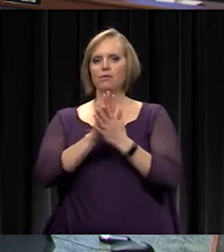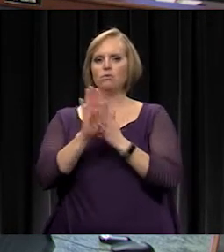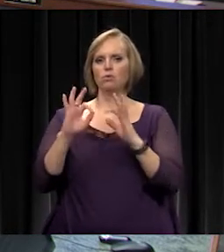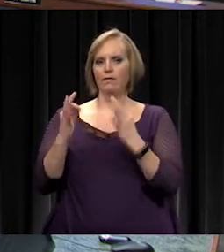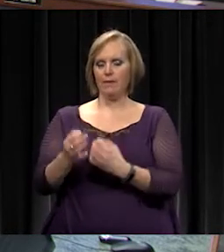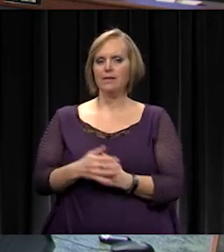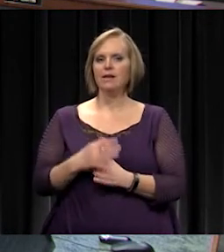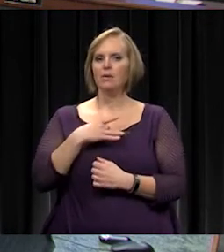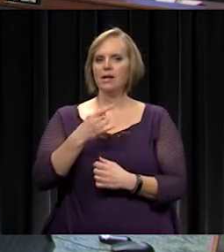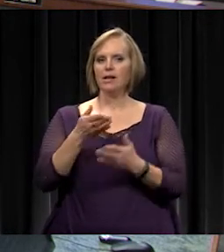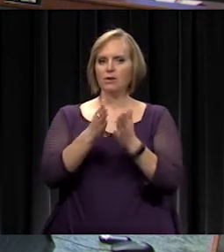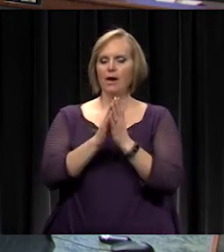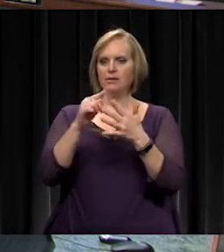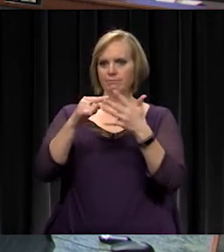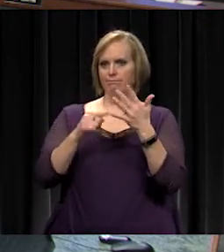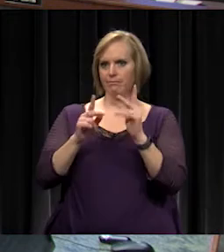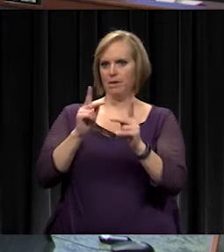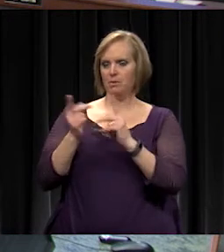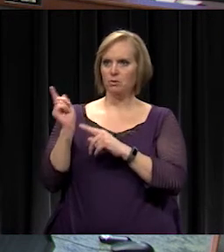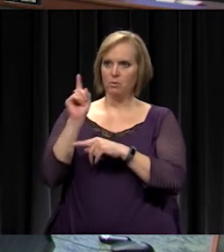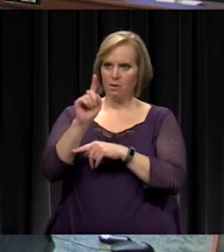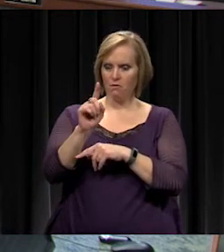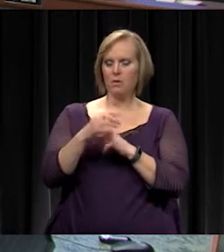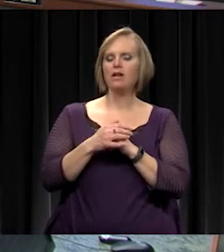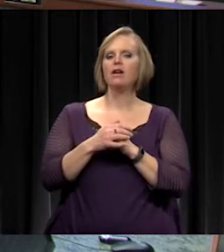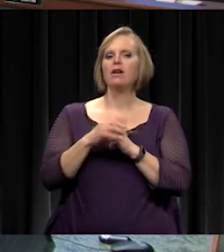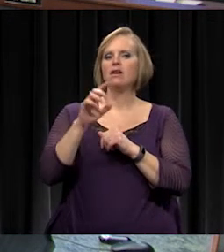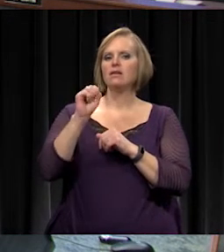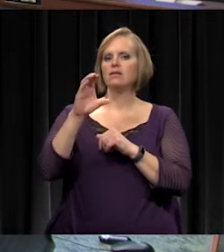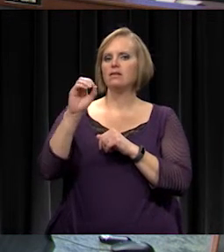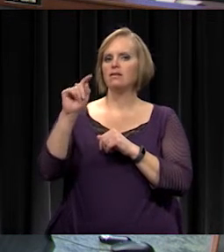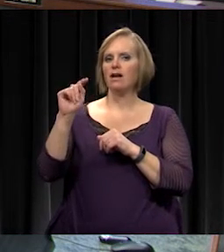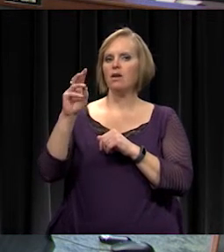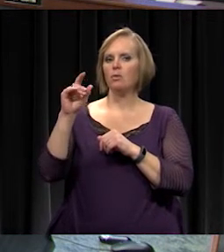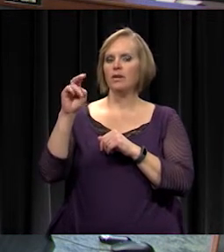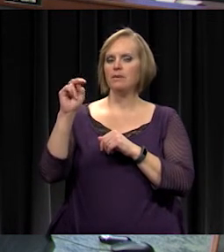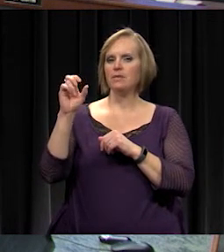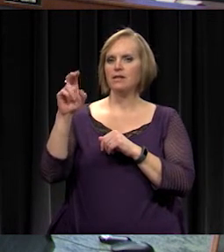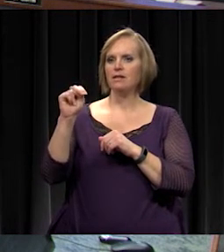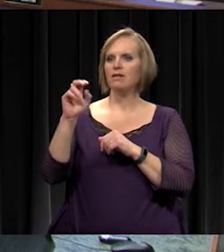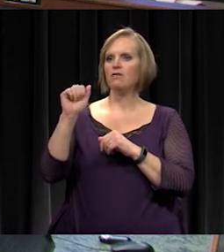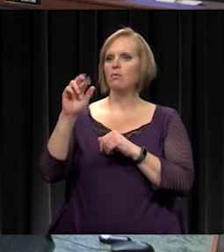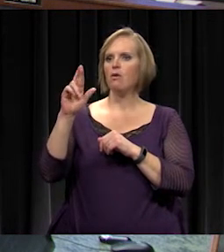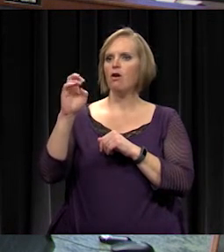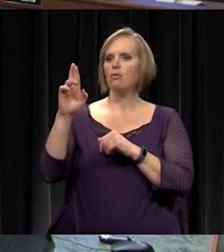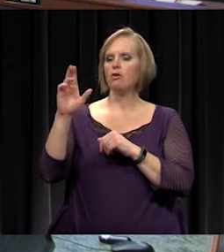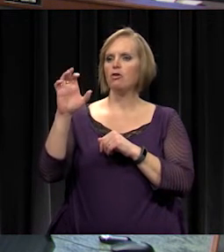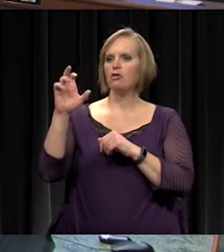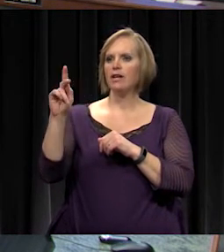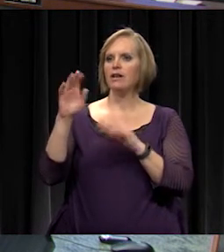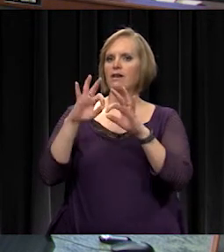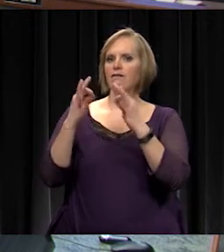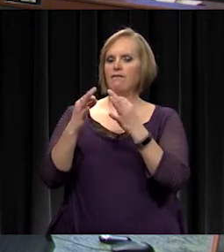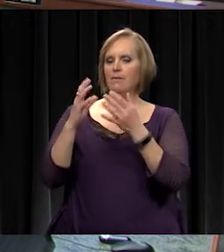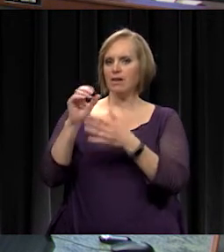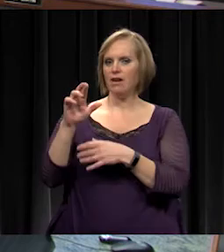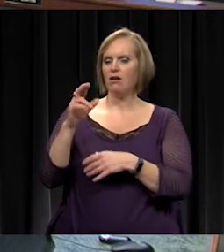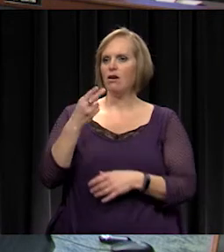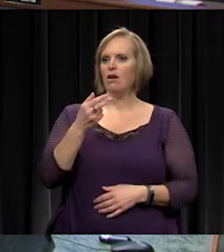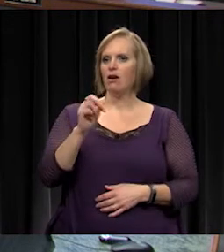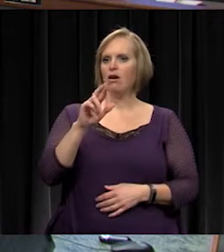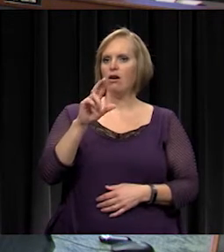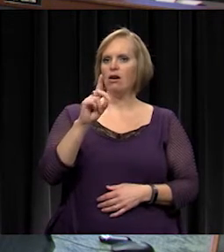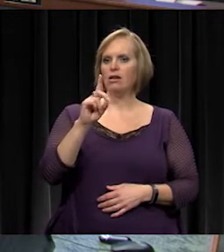I'd like to ask the following to come forward to be recognized. Dr. Scott Williamson from Arbor Creek Family Care. Dr. Harlan Opie from